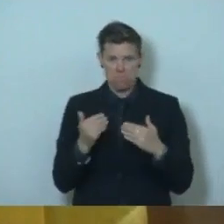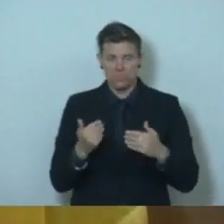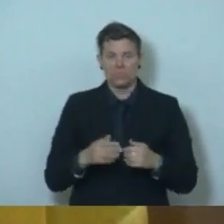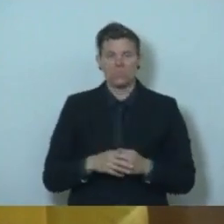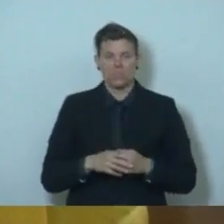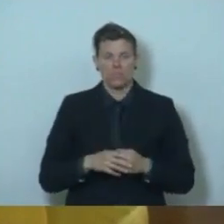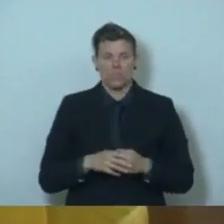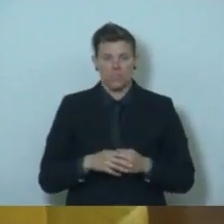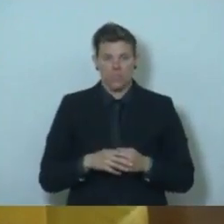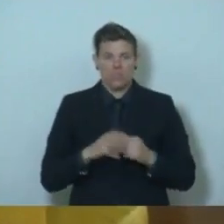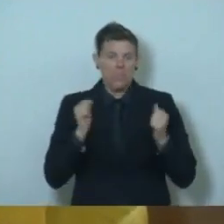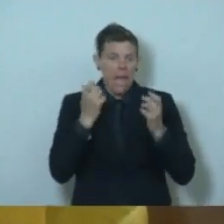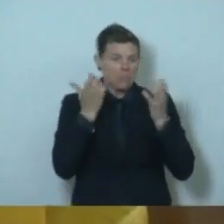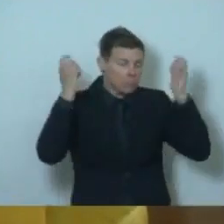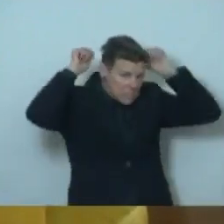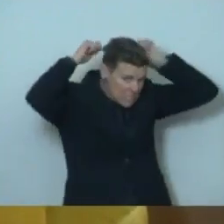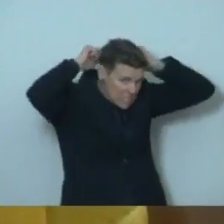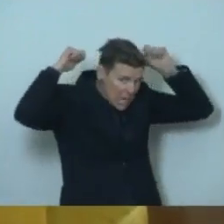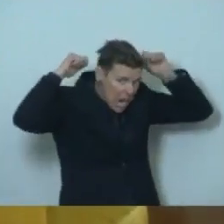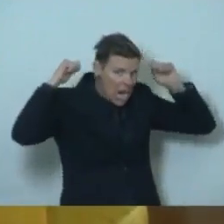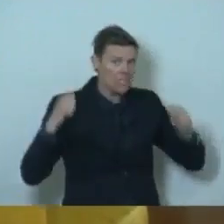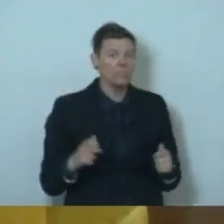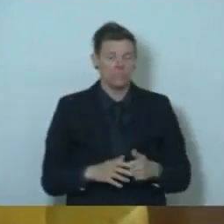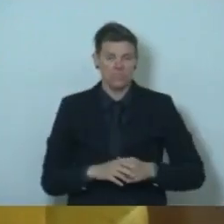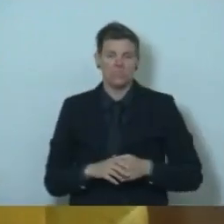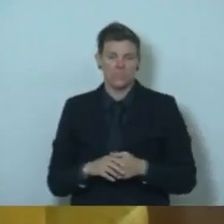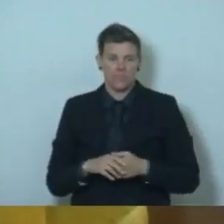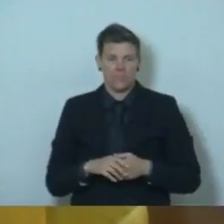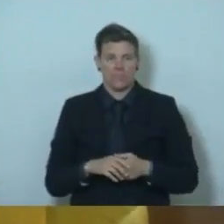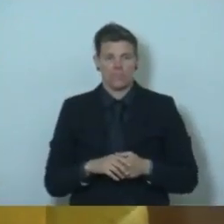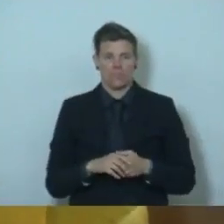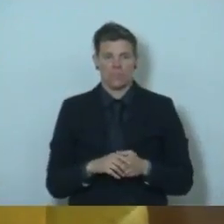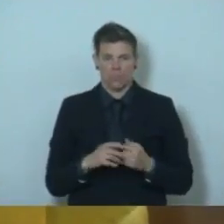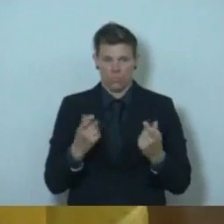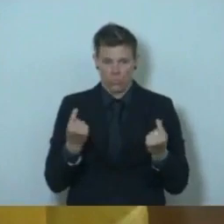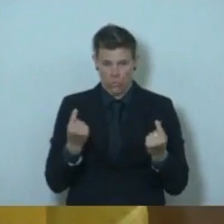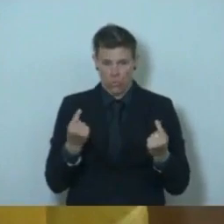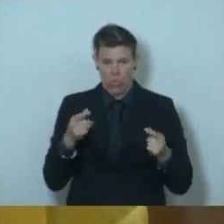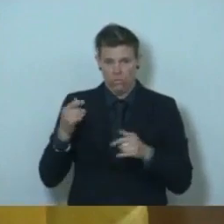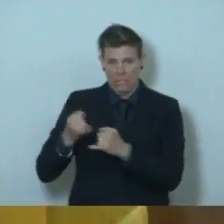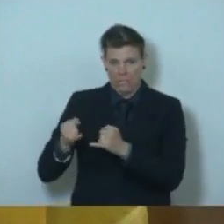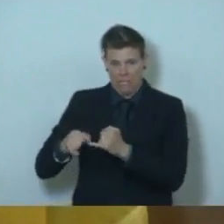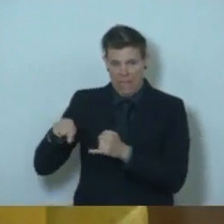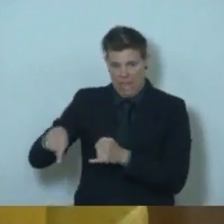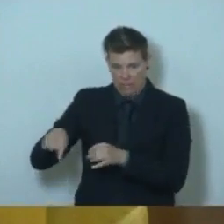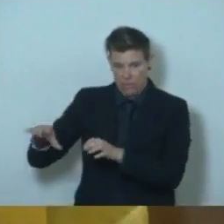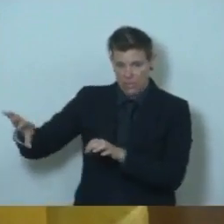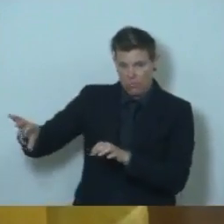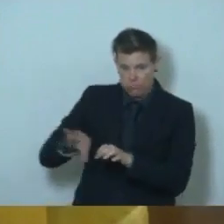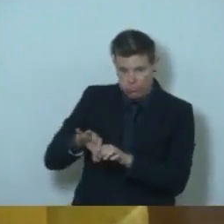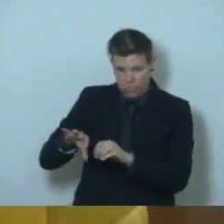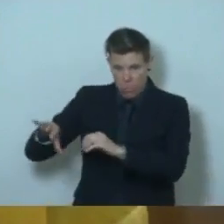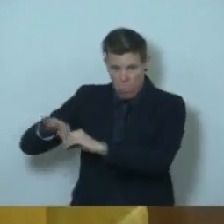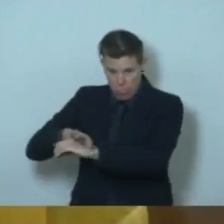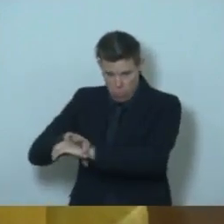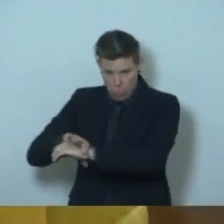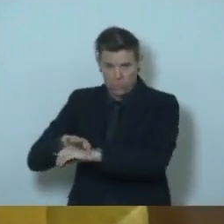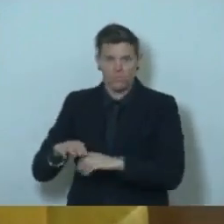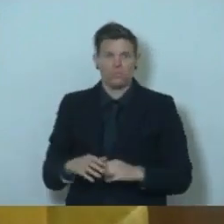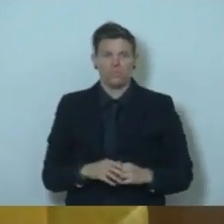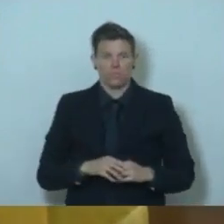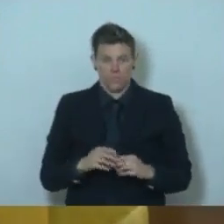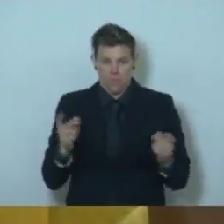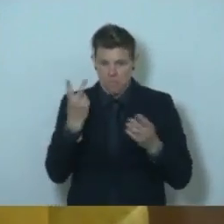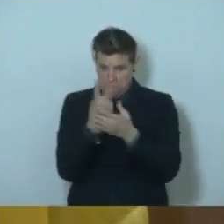work, I think, much better. Slide them just as you get, for me, and it really, it's